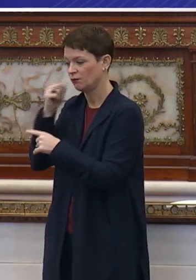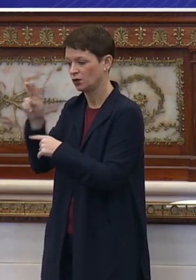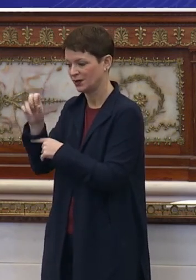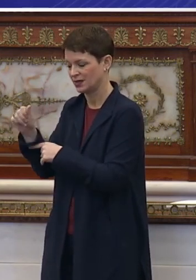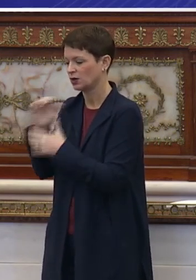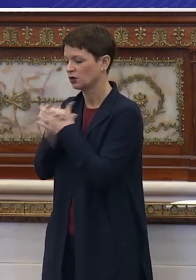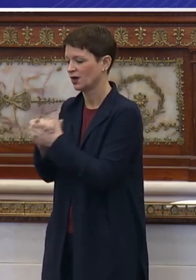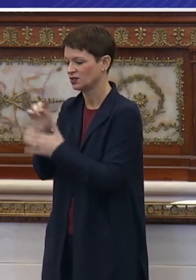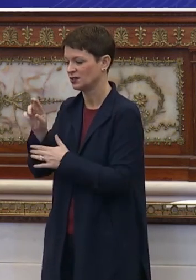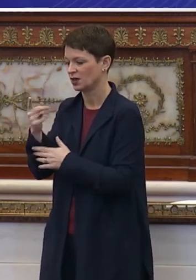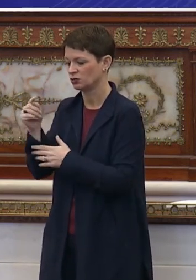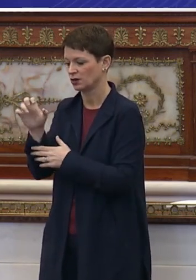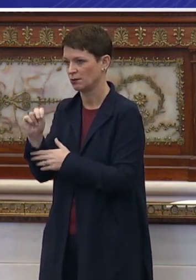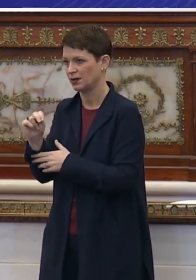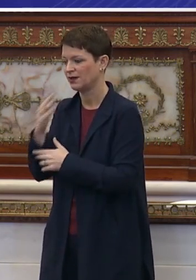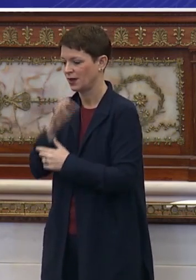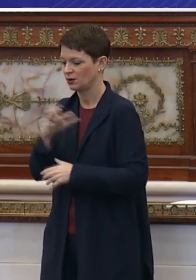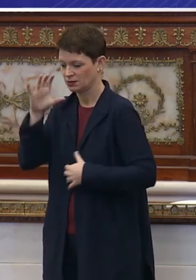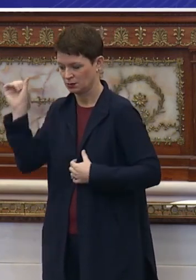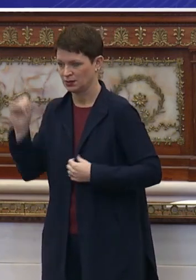i want to congratulate dr government and thank you council president